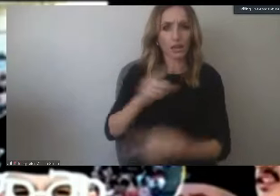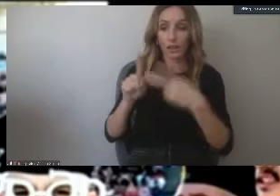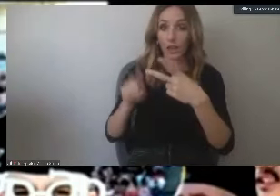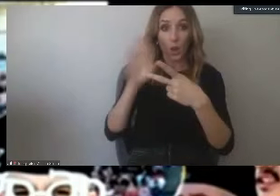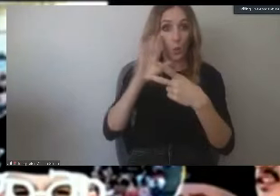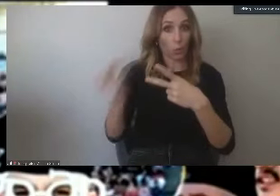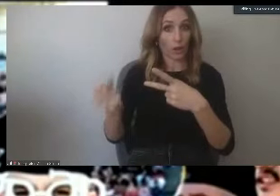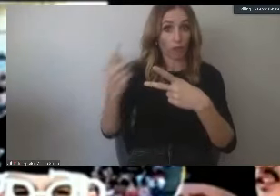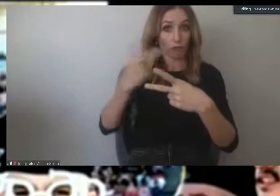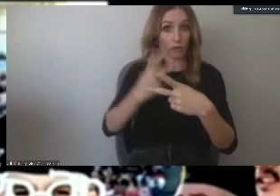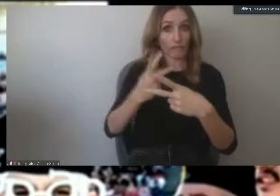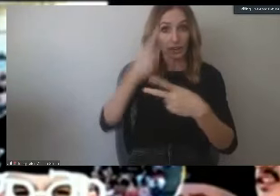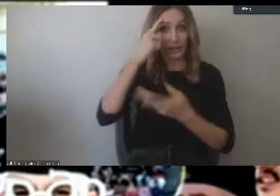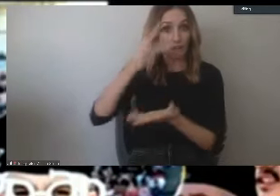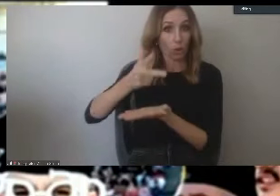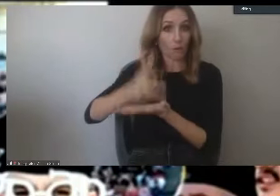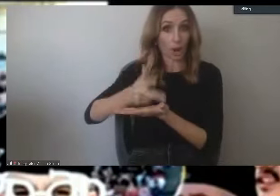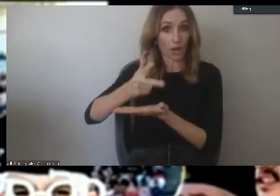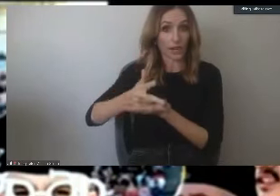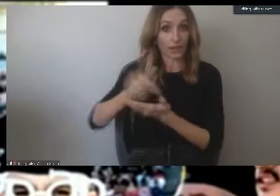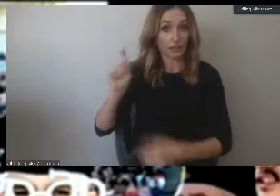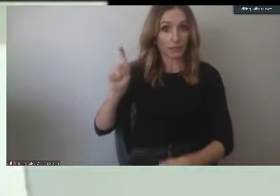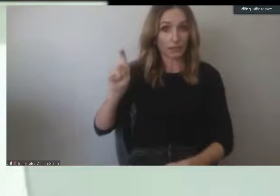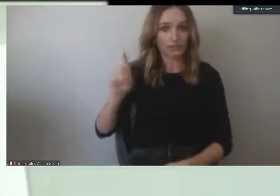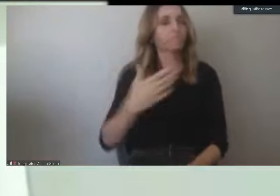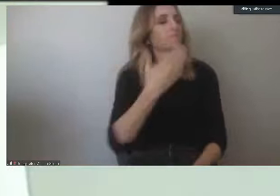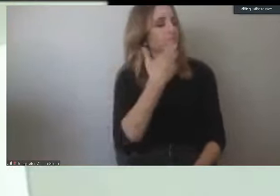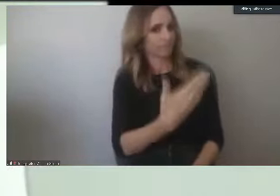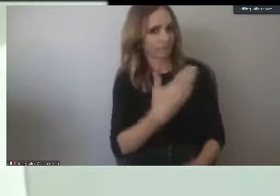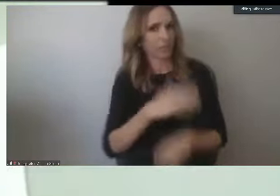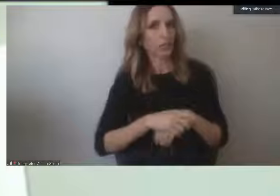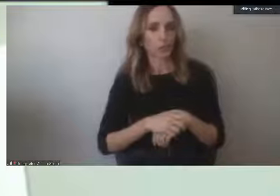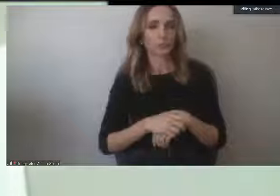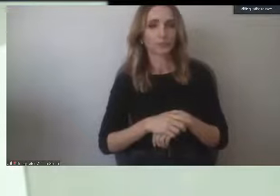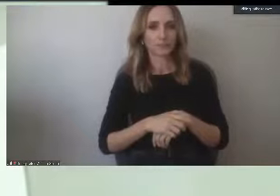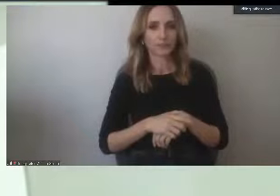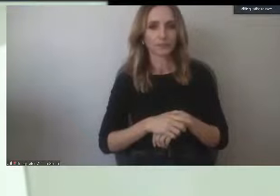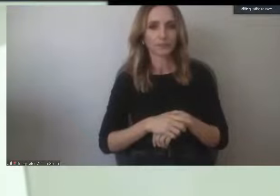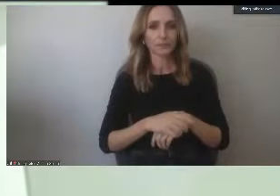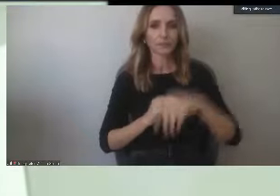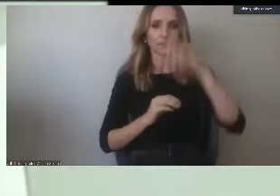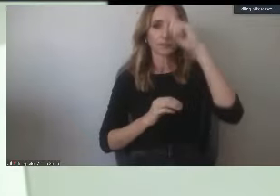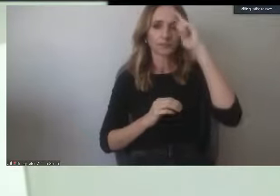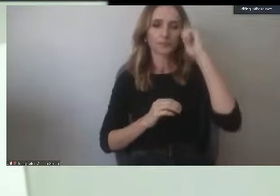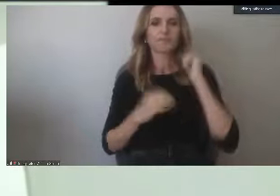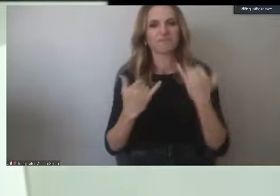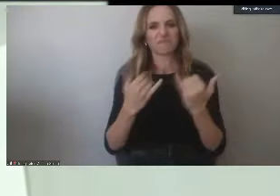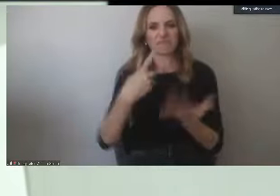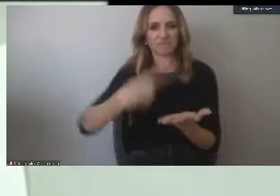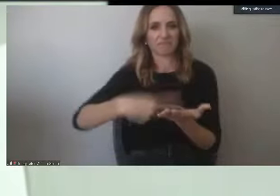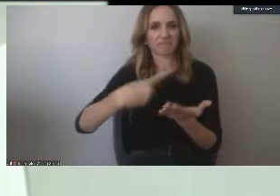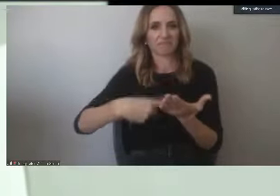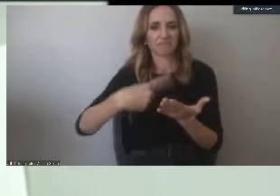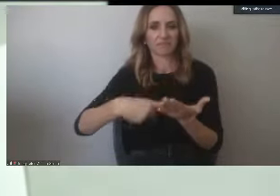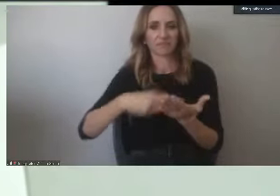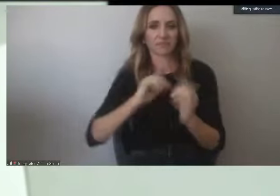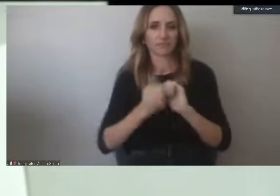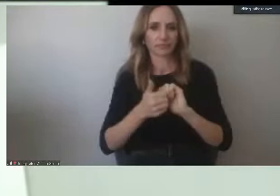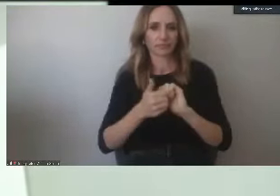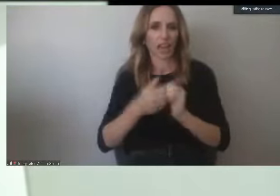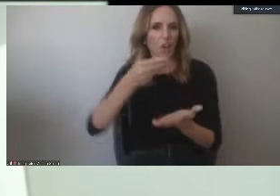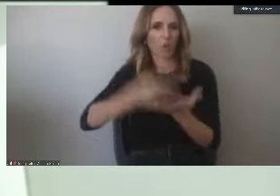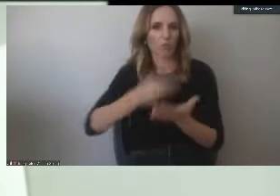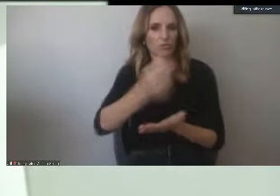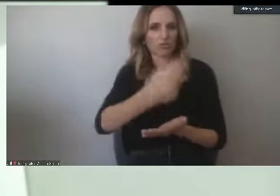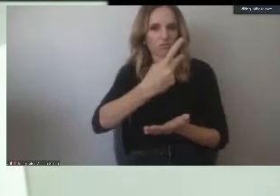refunded for the parking permit? Great. Thank you, President Bynum. So let's talk a little bit about the process for refunds as well